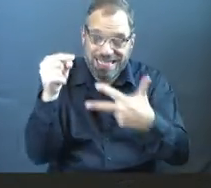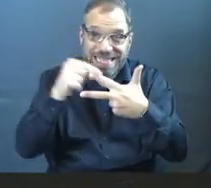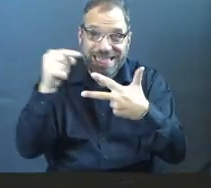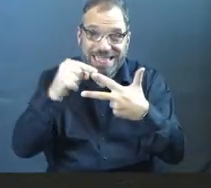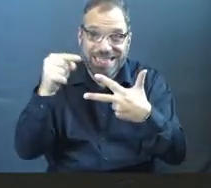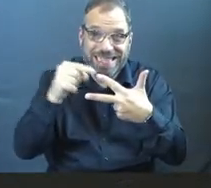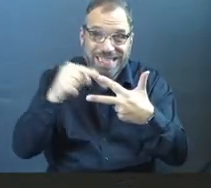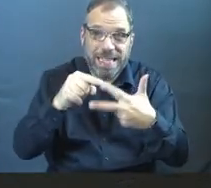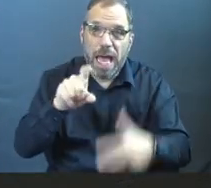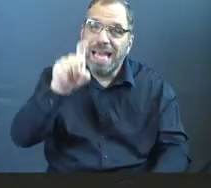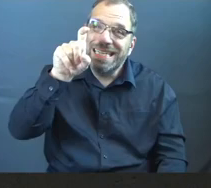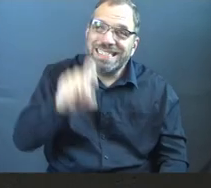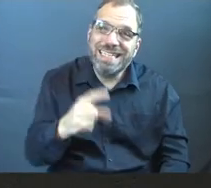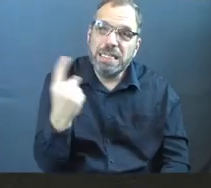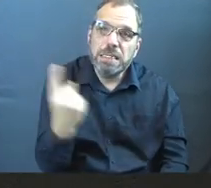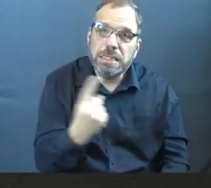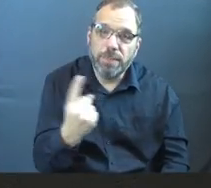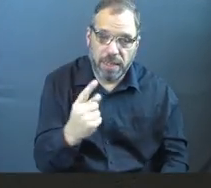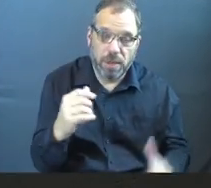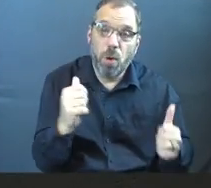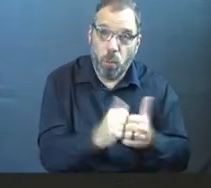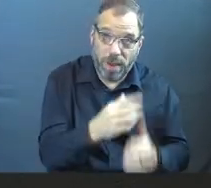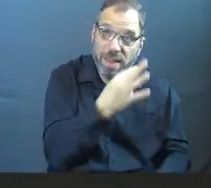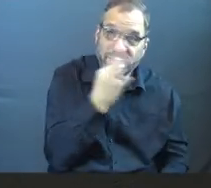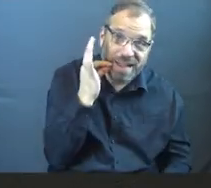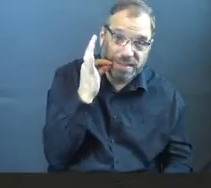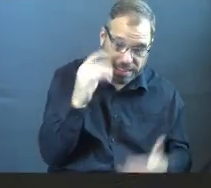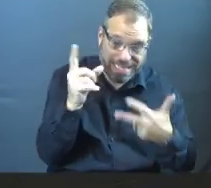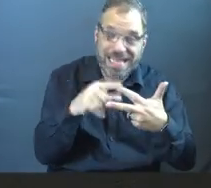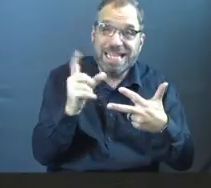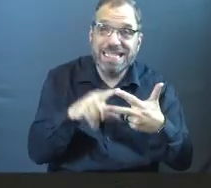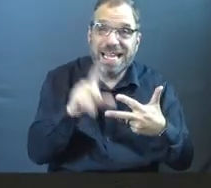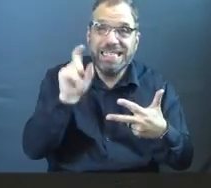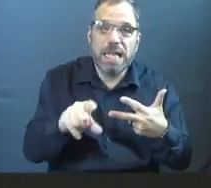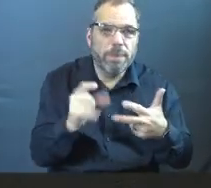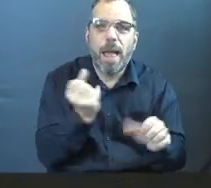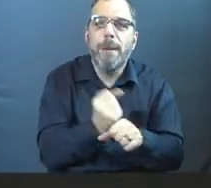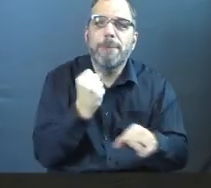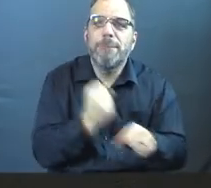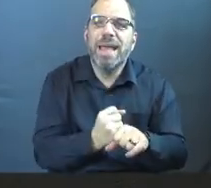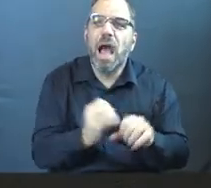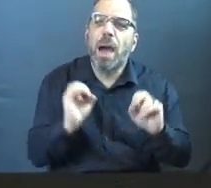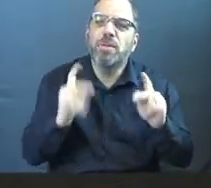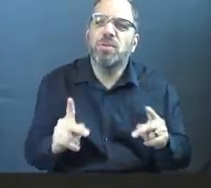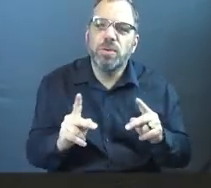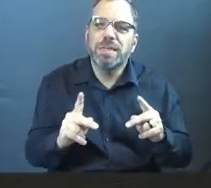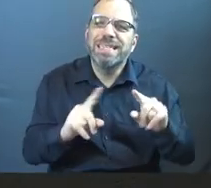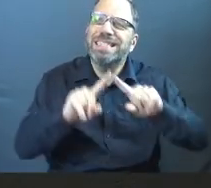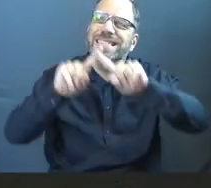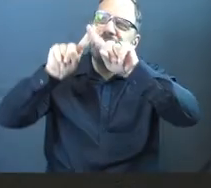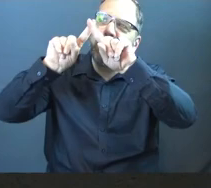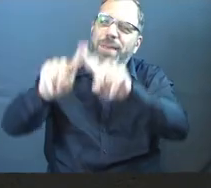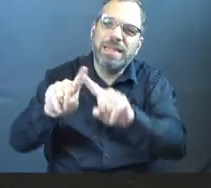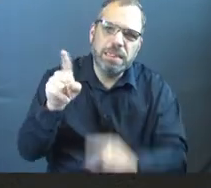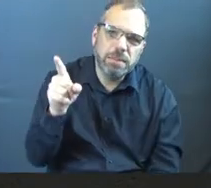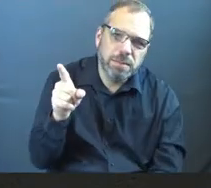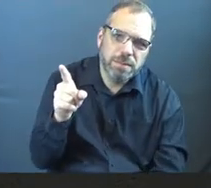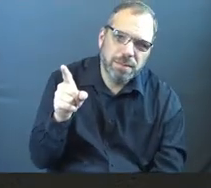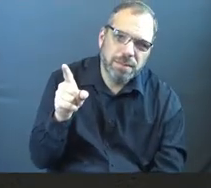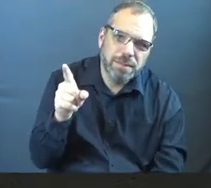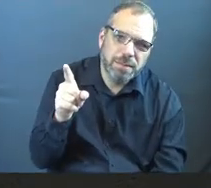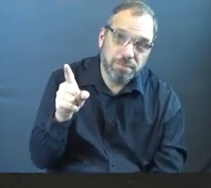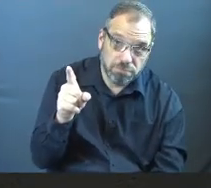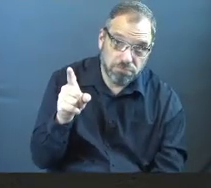two right there is we need something when it comes to our fast. The second need is we need something that creates opportunity for dependence on God.